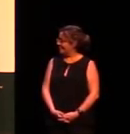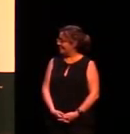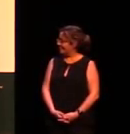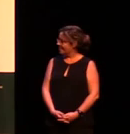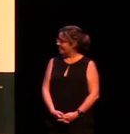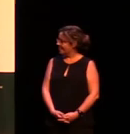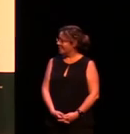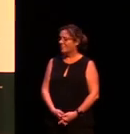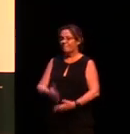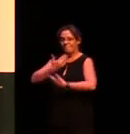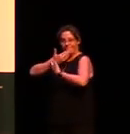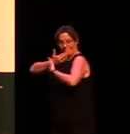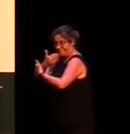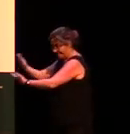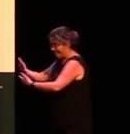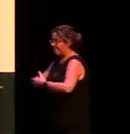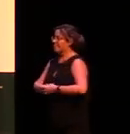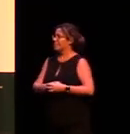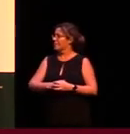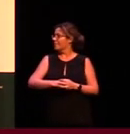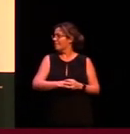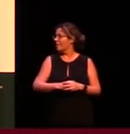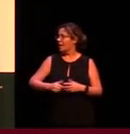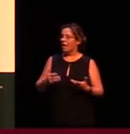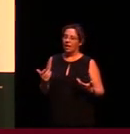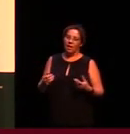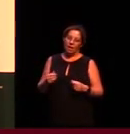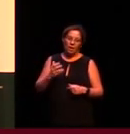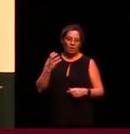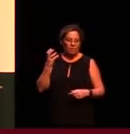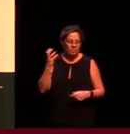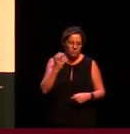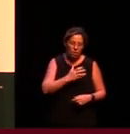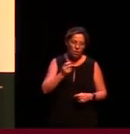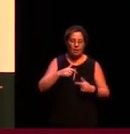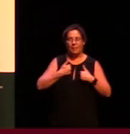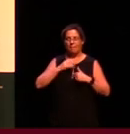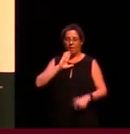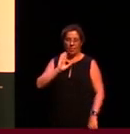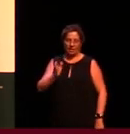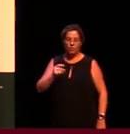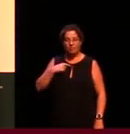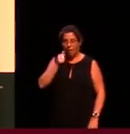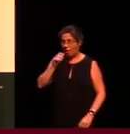And thank you, Nick, for the introduction. And I'm sorry about those lectures, but they were at 10am. I mean, what was I to do?